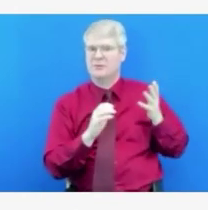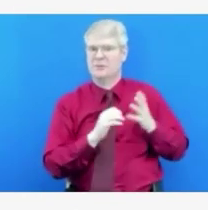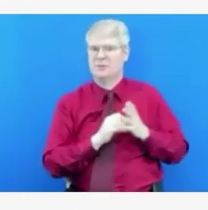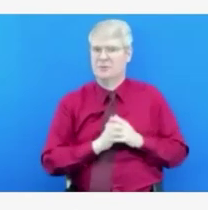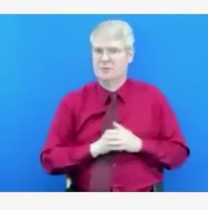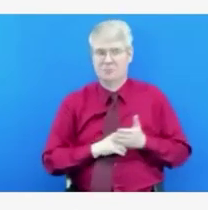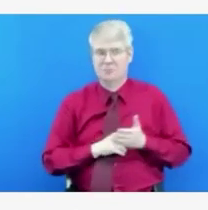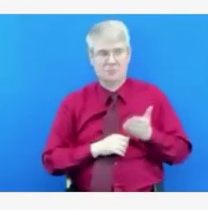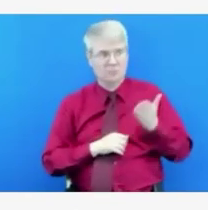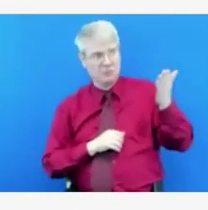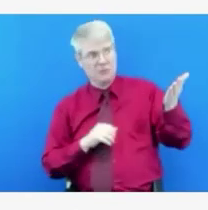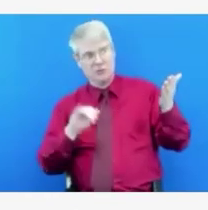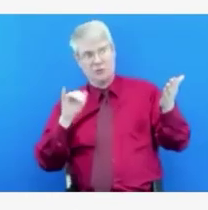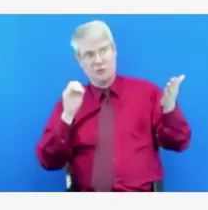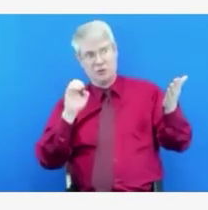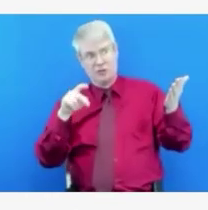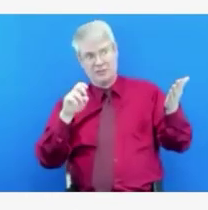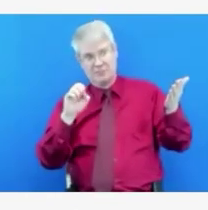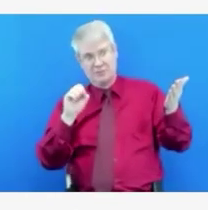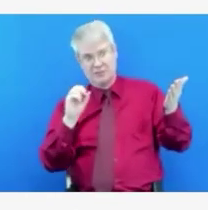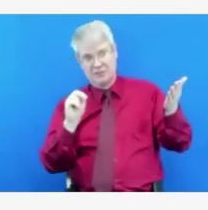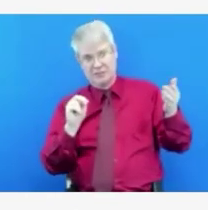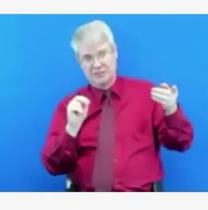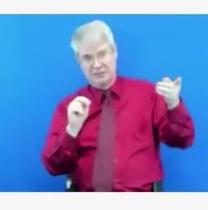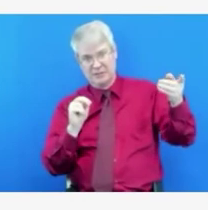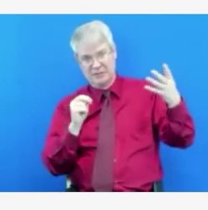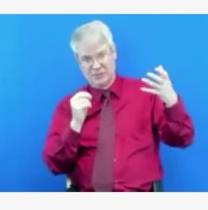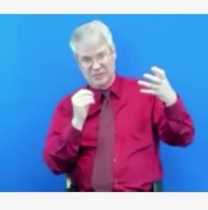was Ariel who made to ask that question. So thank you.